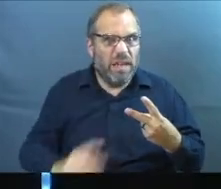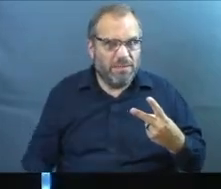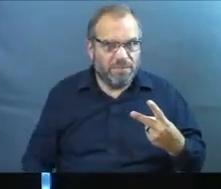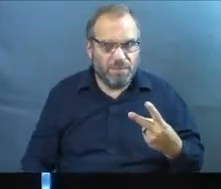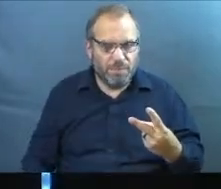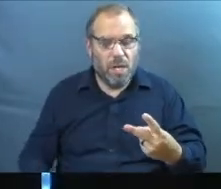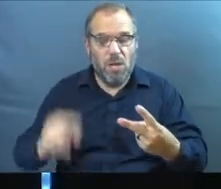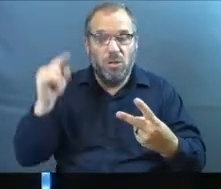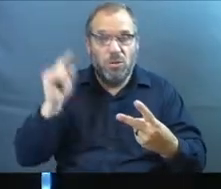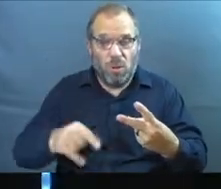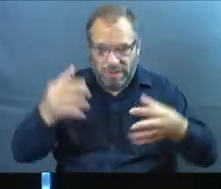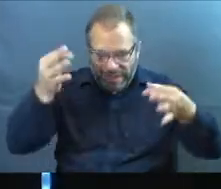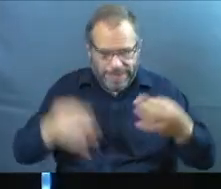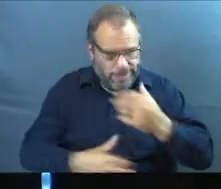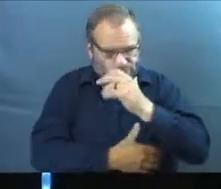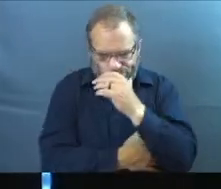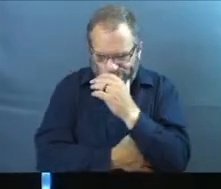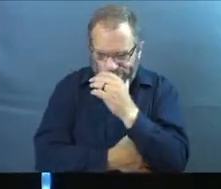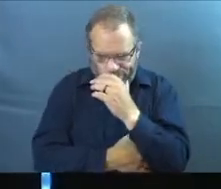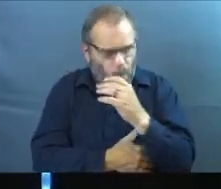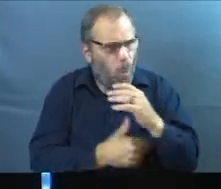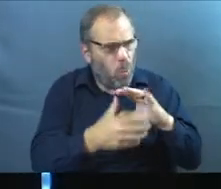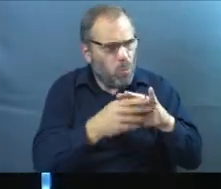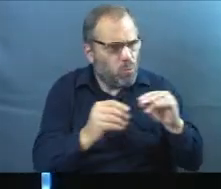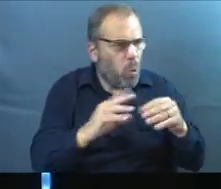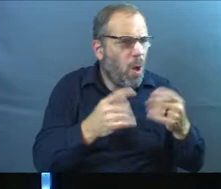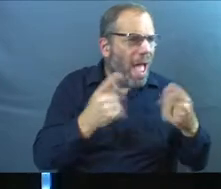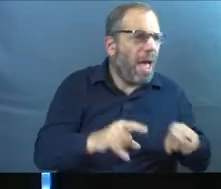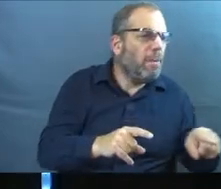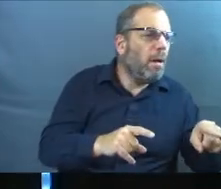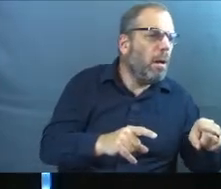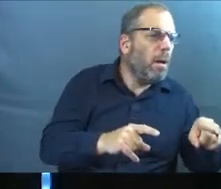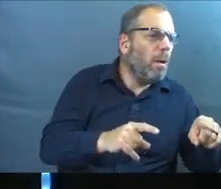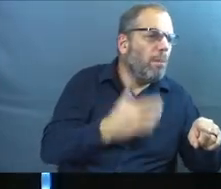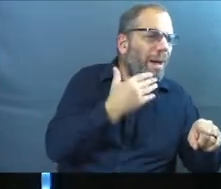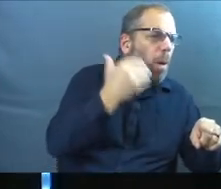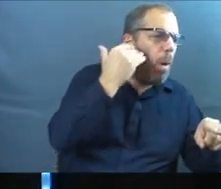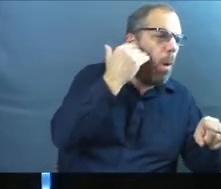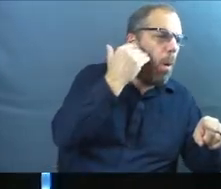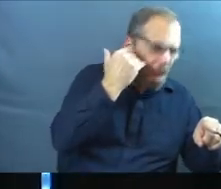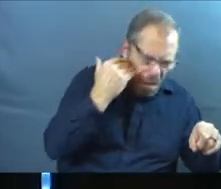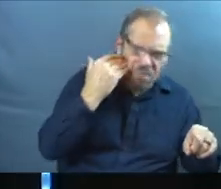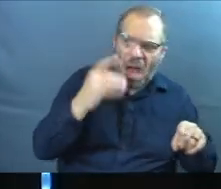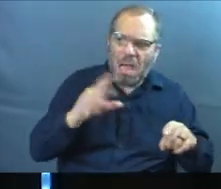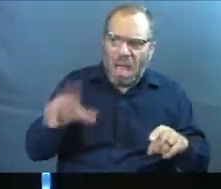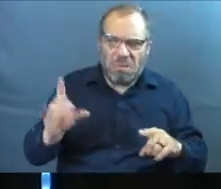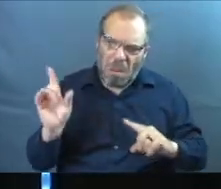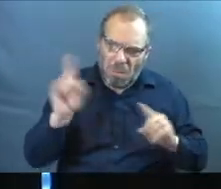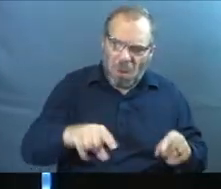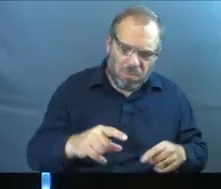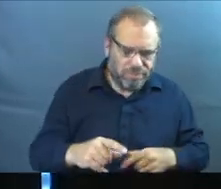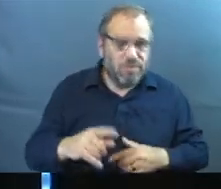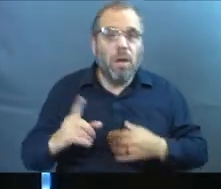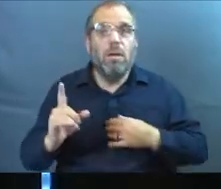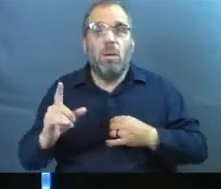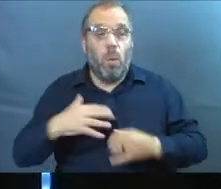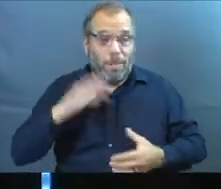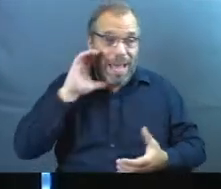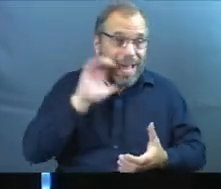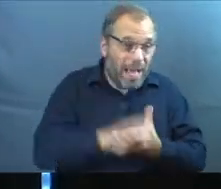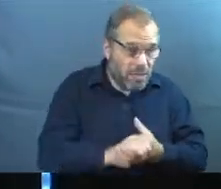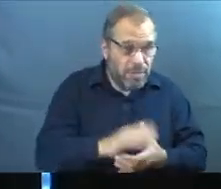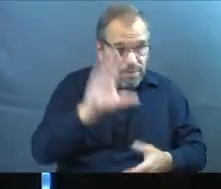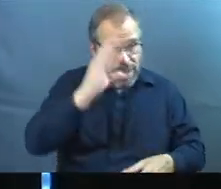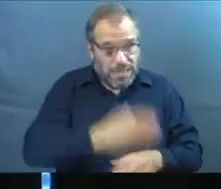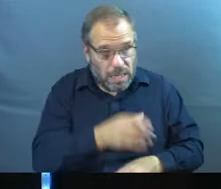So she makes this choice. She hears word that there's some good stuff happening back where she's from. She goes, hey, I'm going to travel from here where my husband